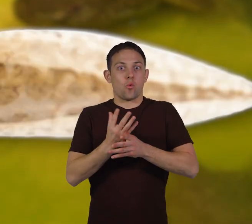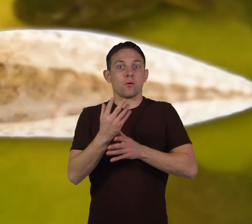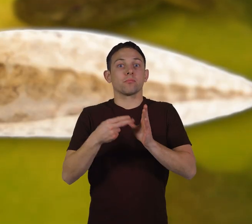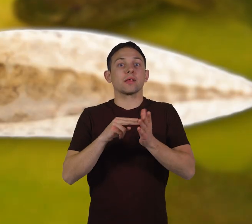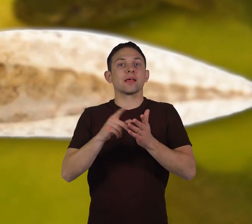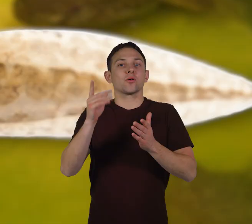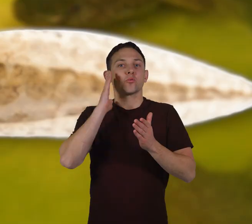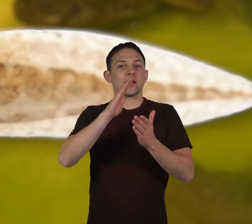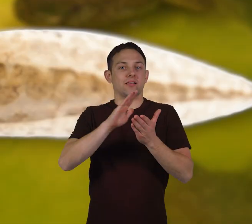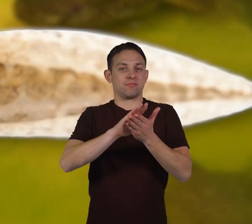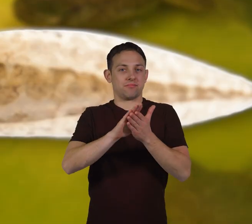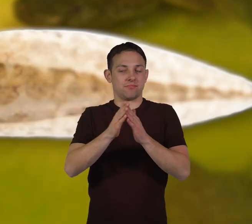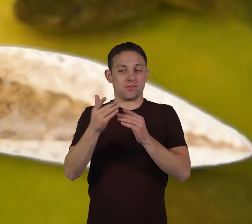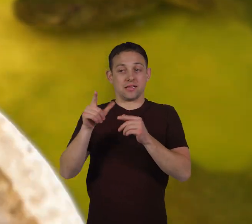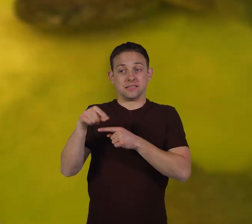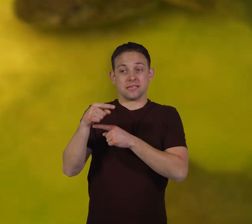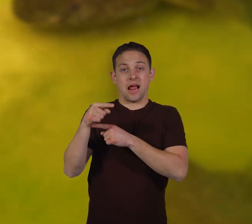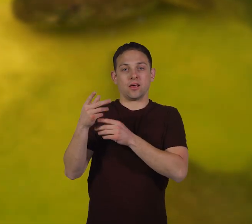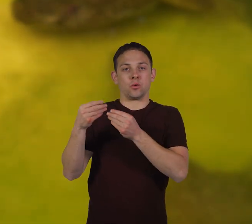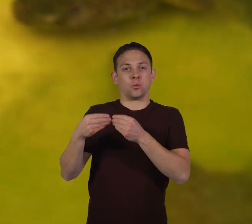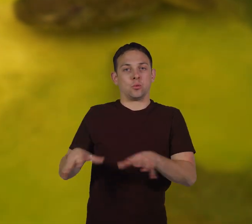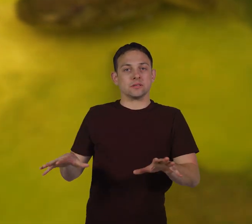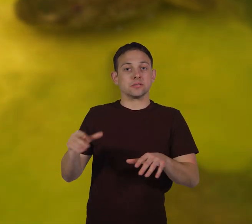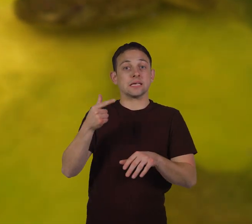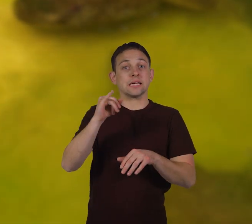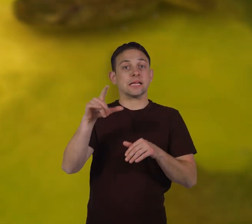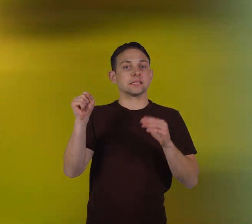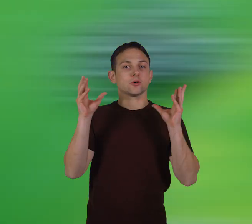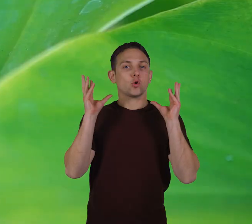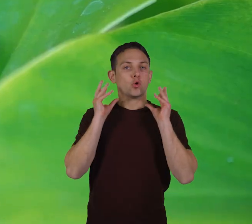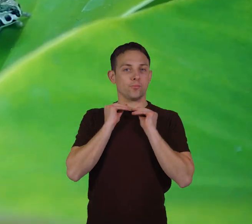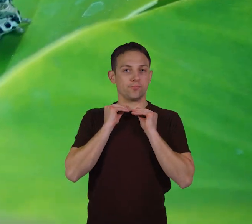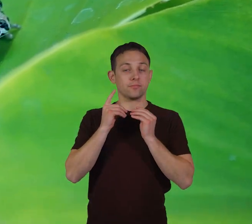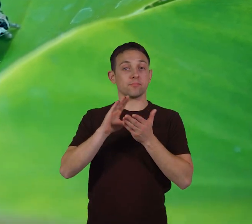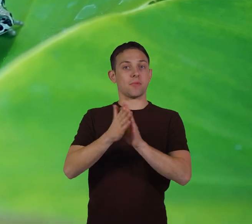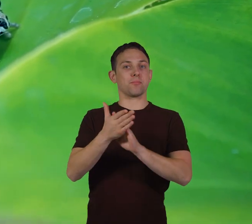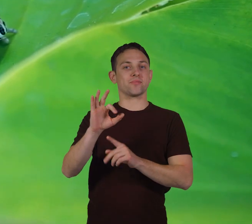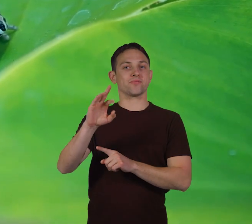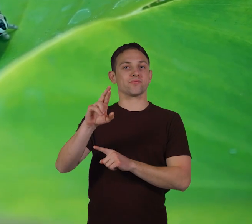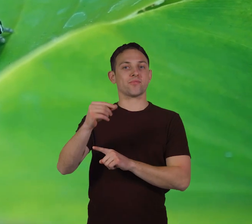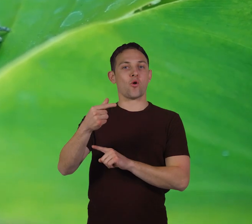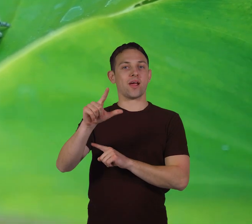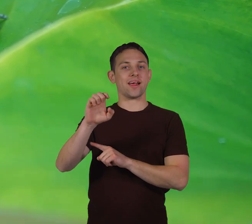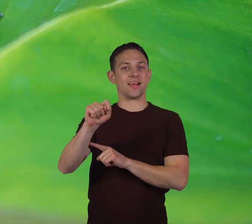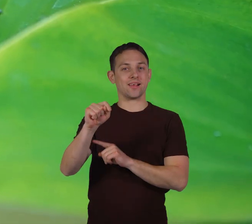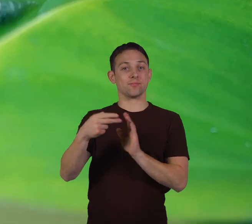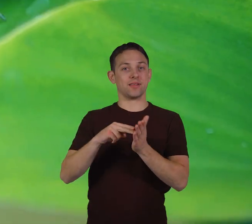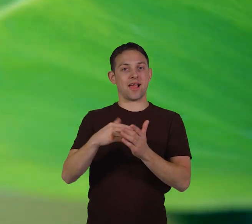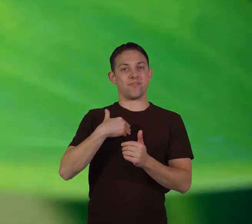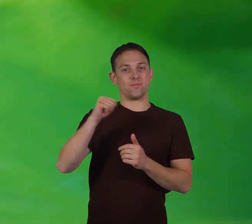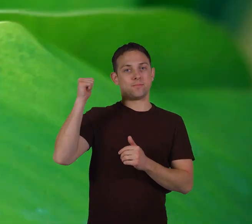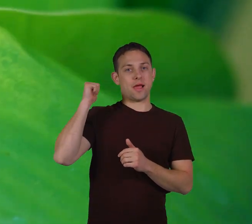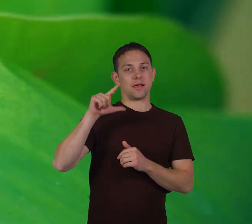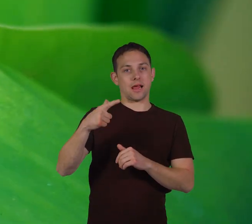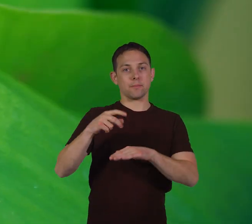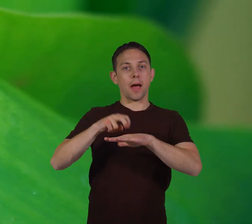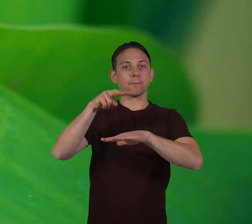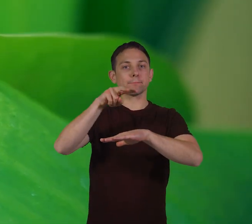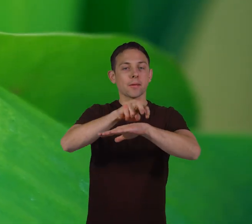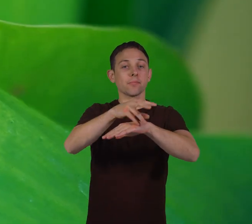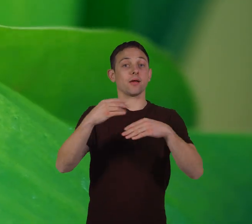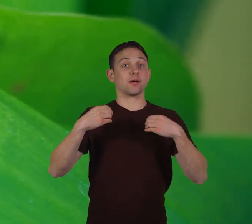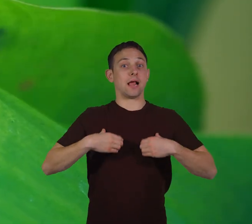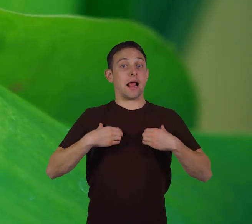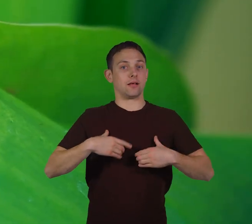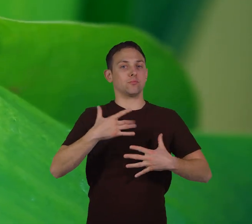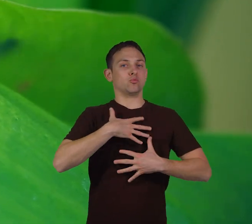which means they eventually lose their tails and gills they become froglets which have back legs for hopping